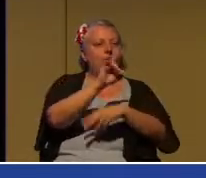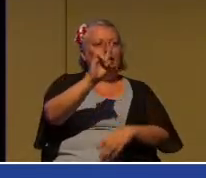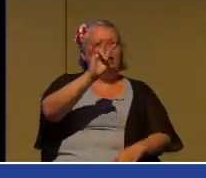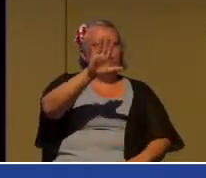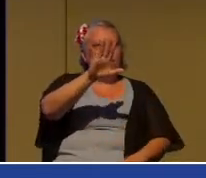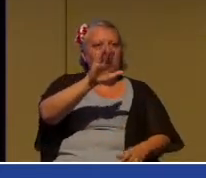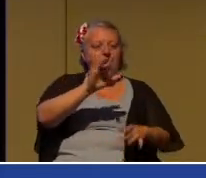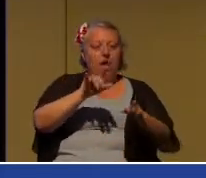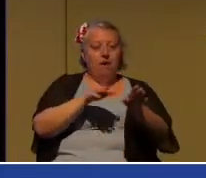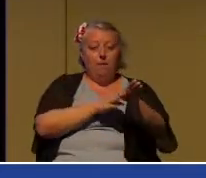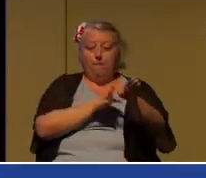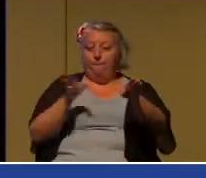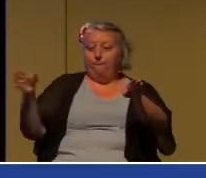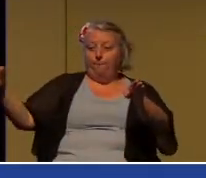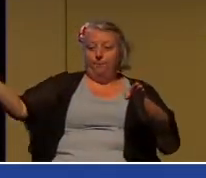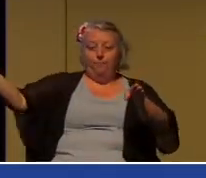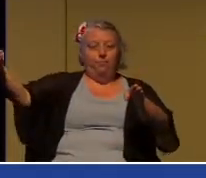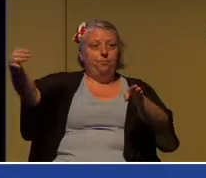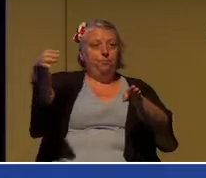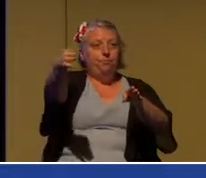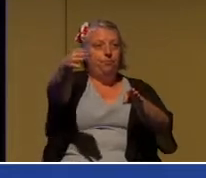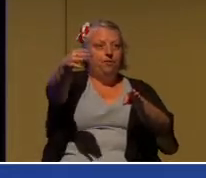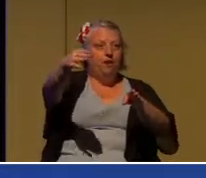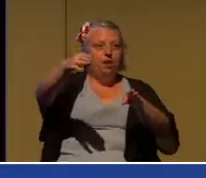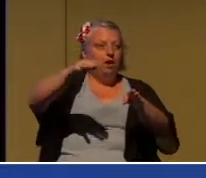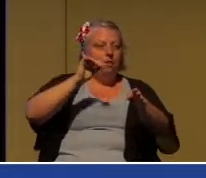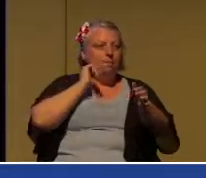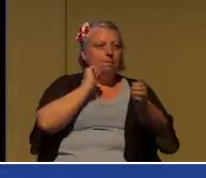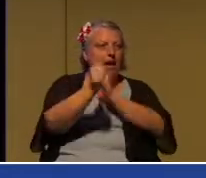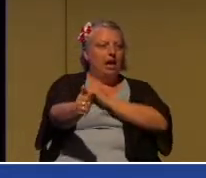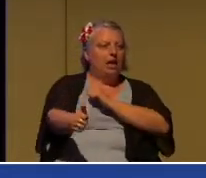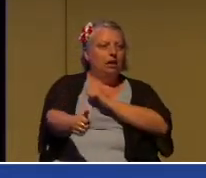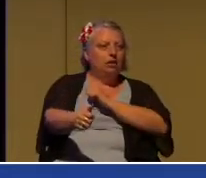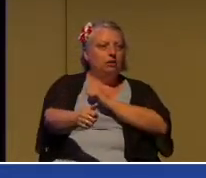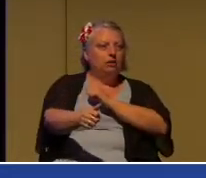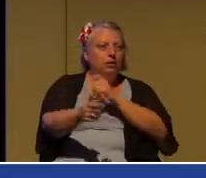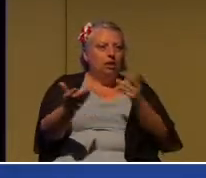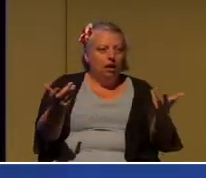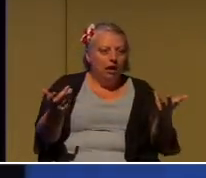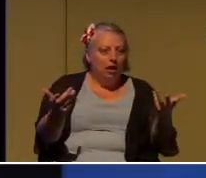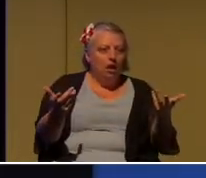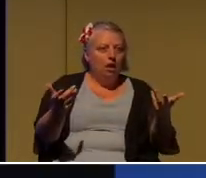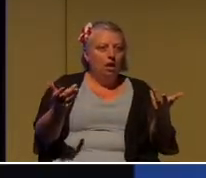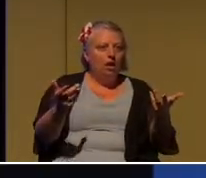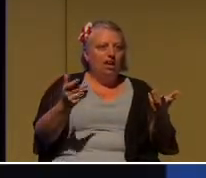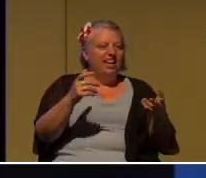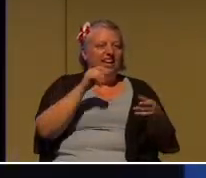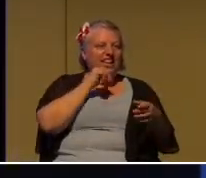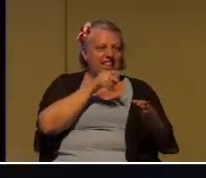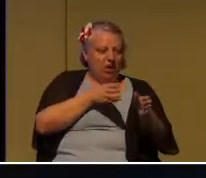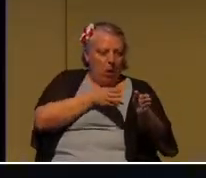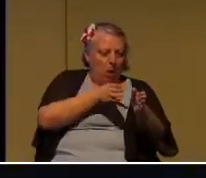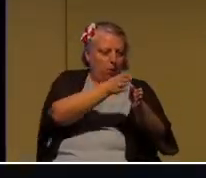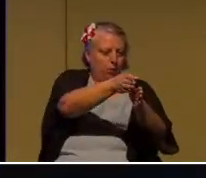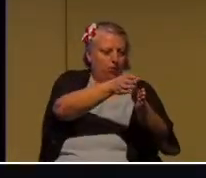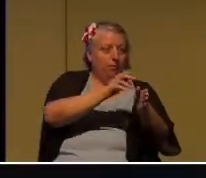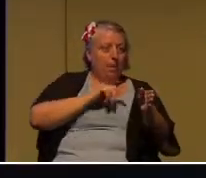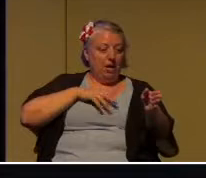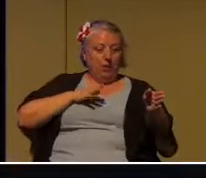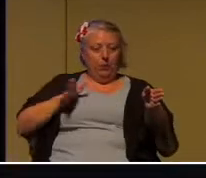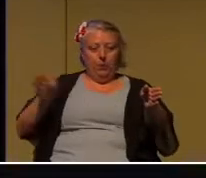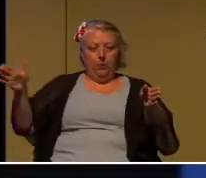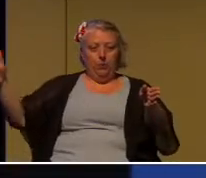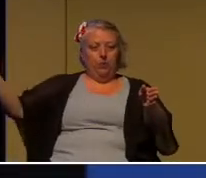He could have thrown in his hat in despair, but he had already begun to franchise the secret 11